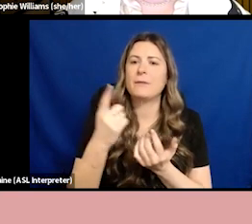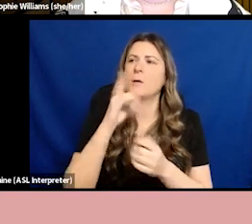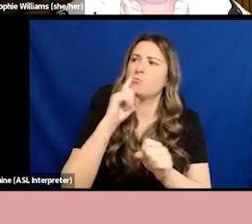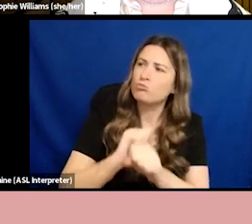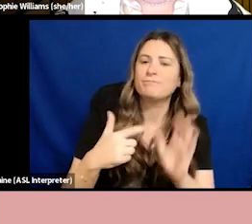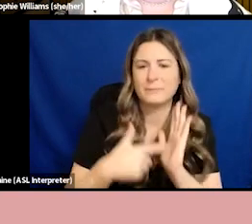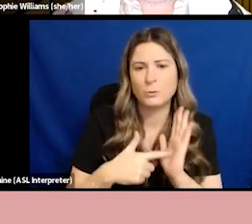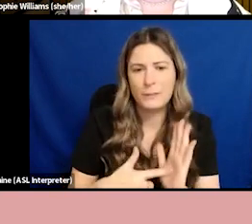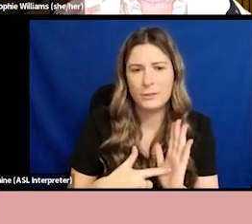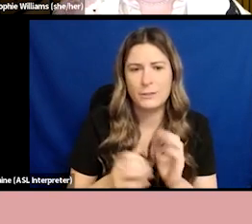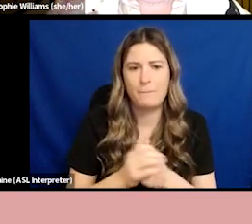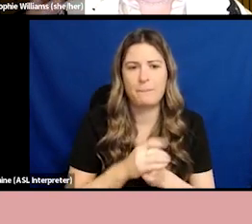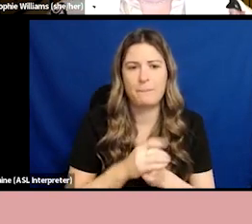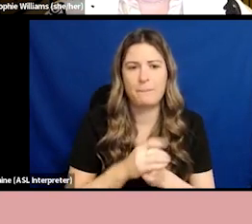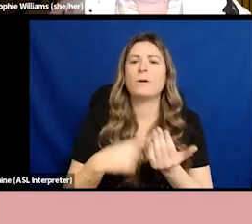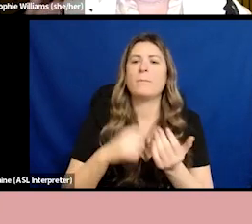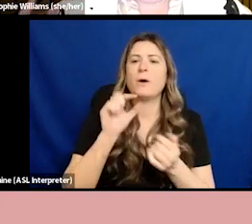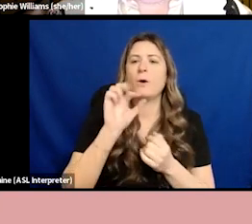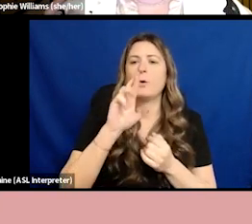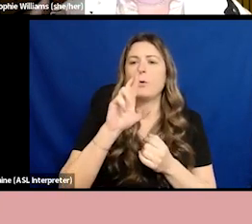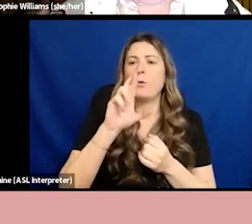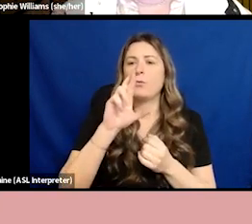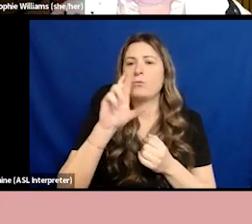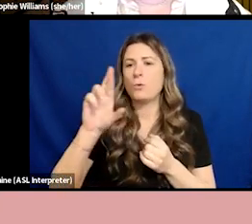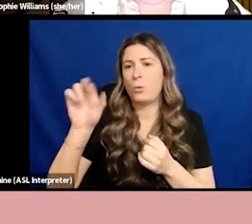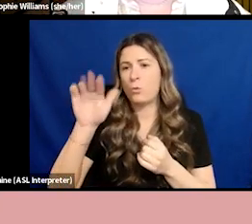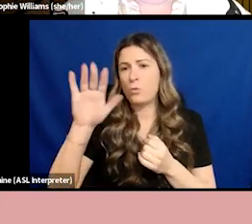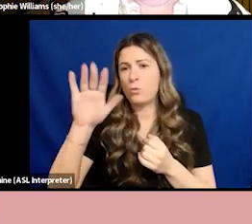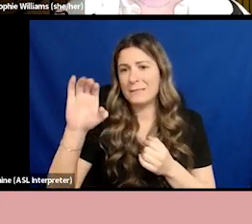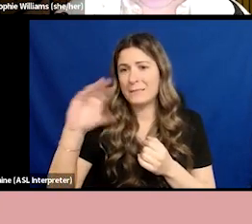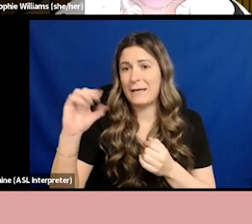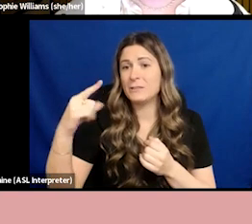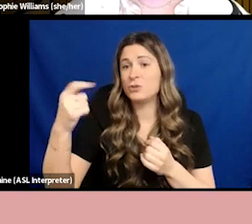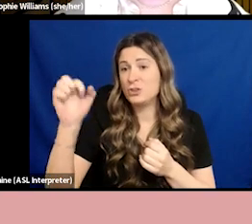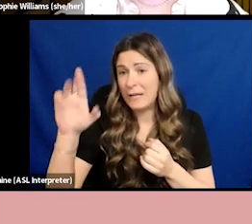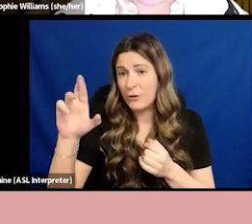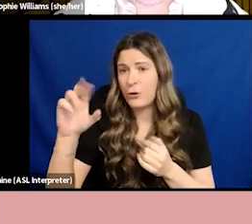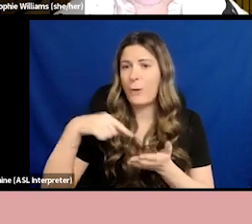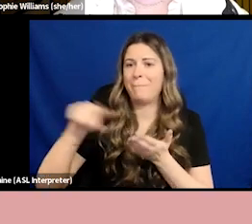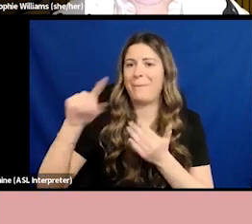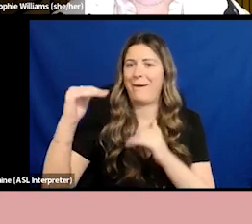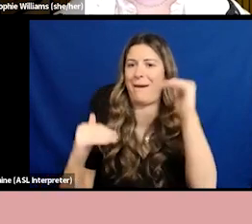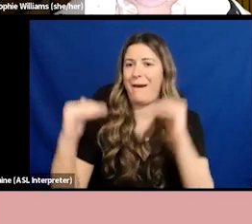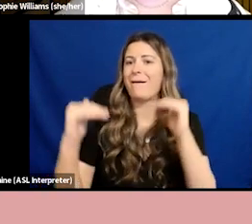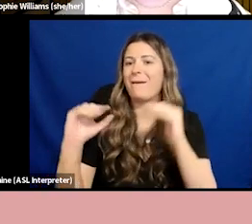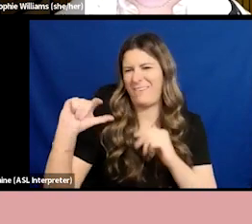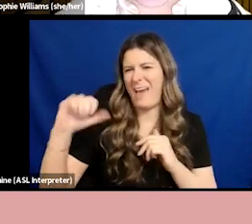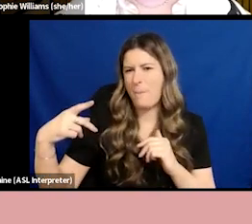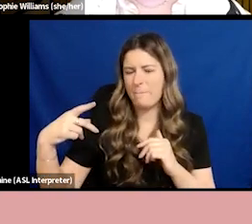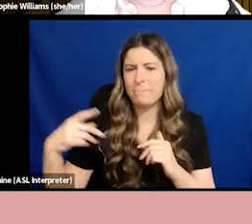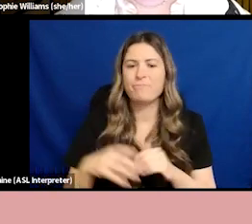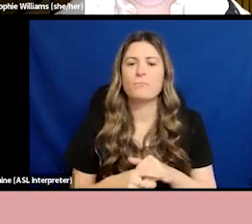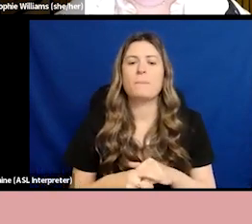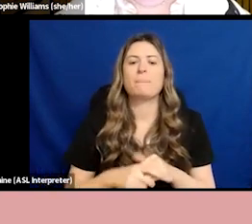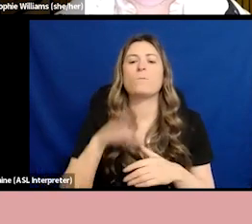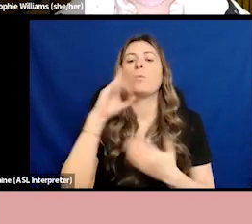and how those theories that we talk about actually play out in people's lived experience. We'll then go back to why we